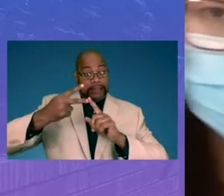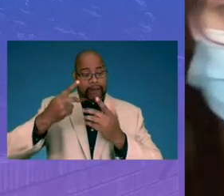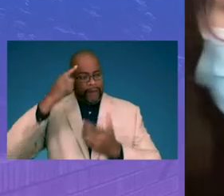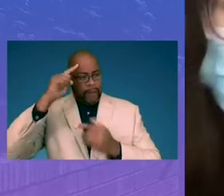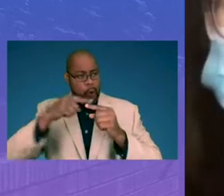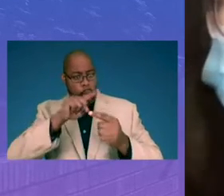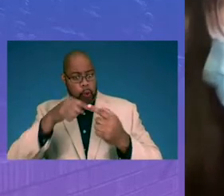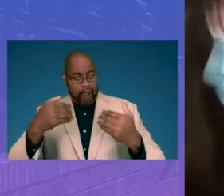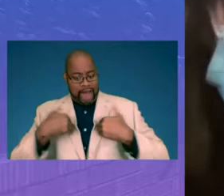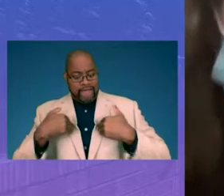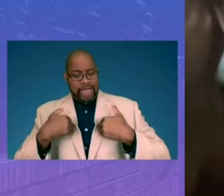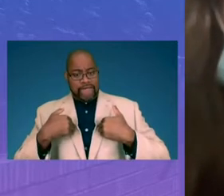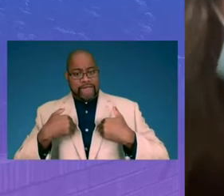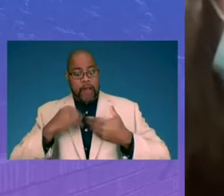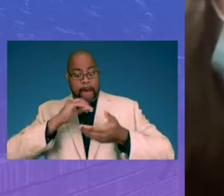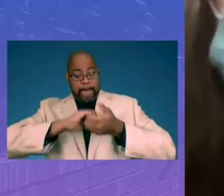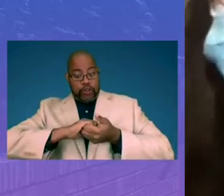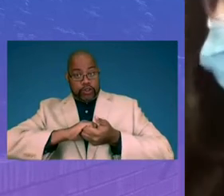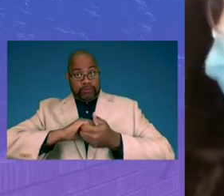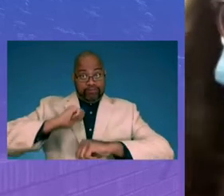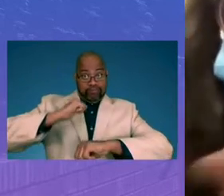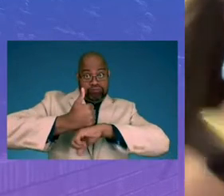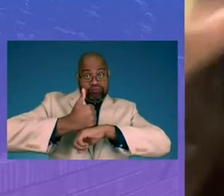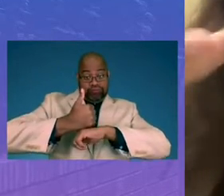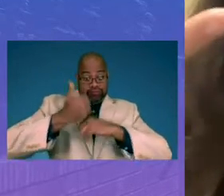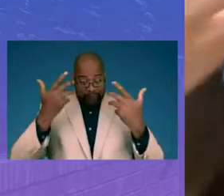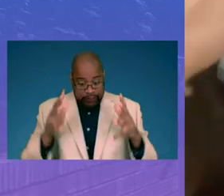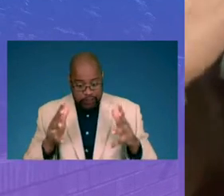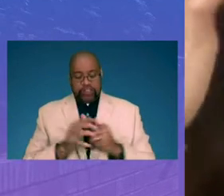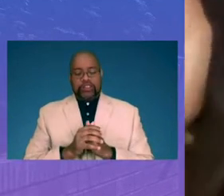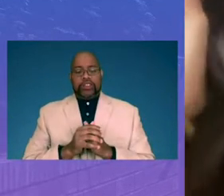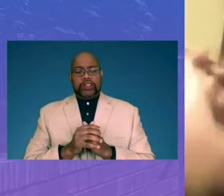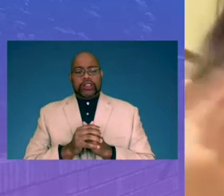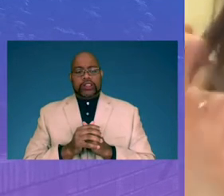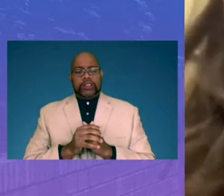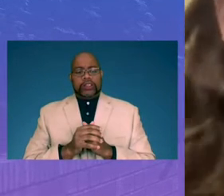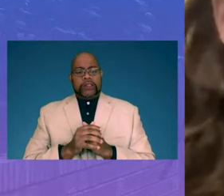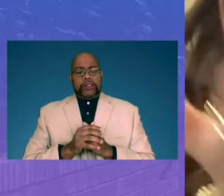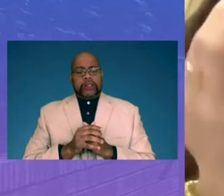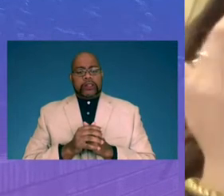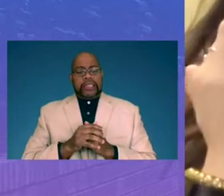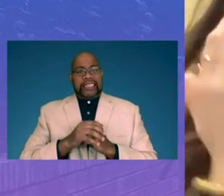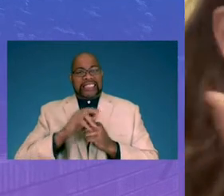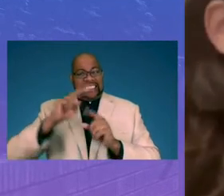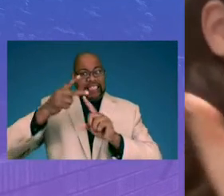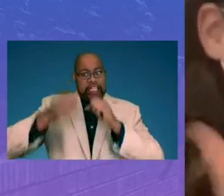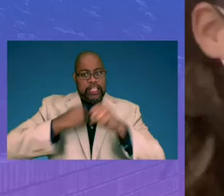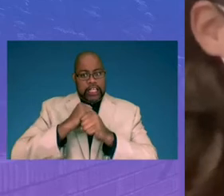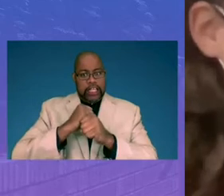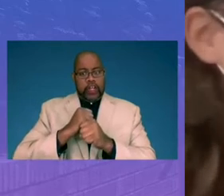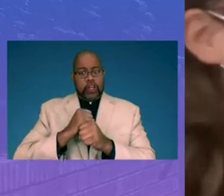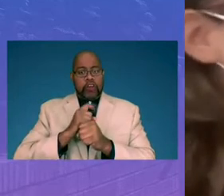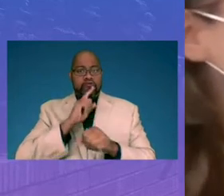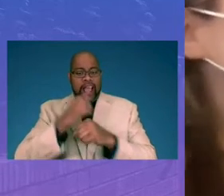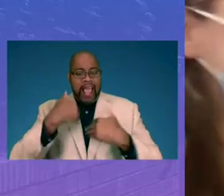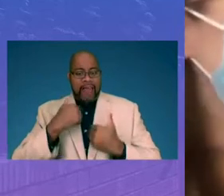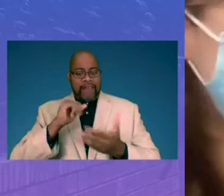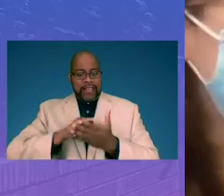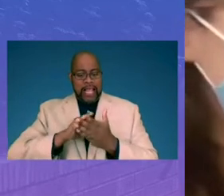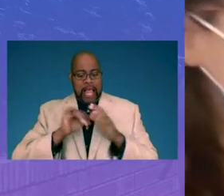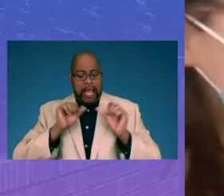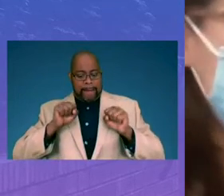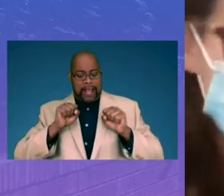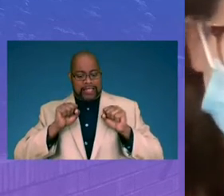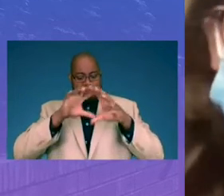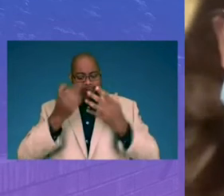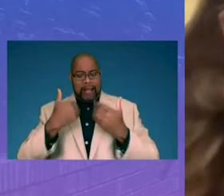these partnerships and relationships built, year two is all about having the beautiful capacity of having a human being